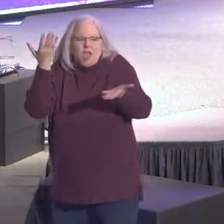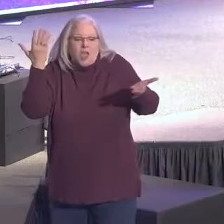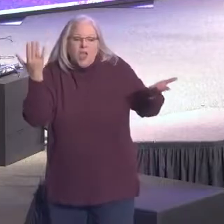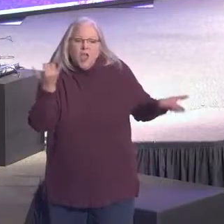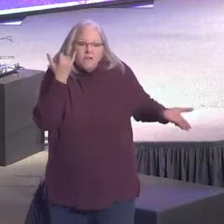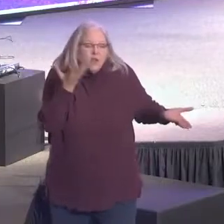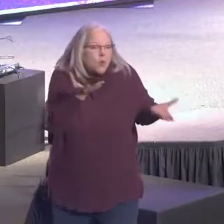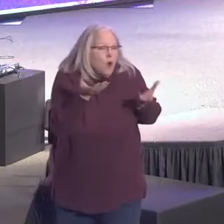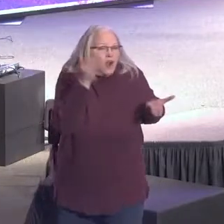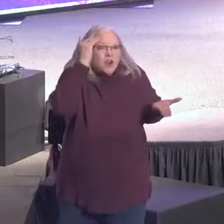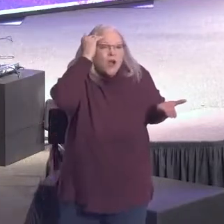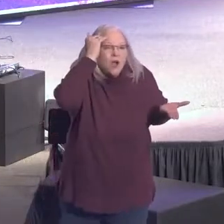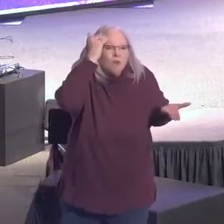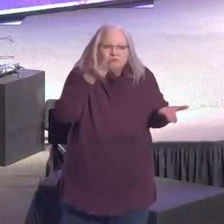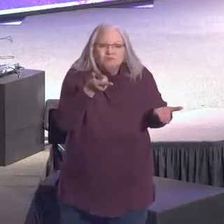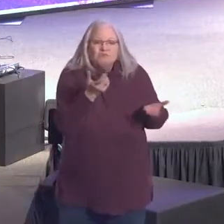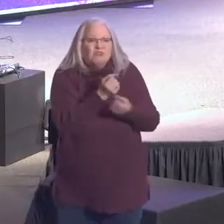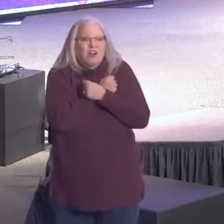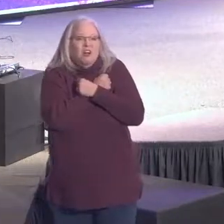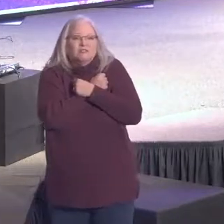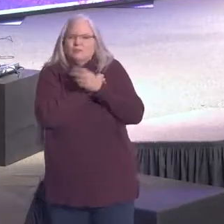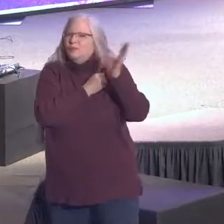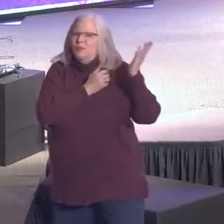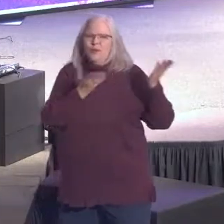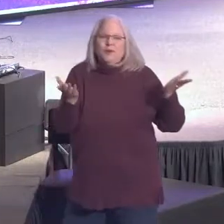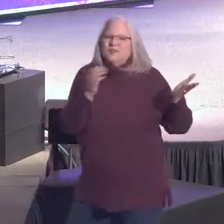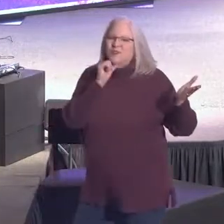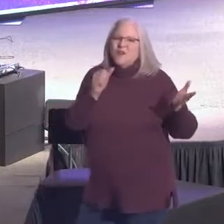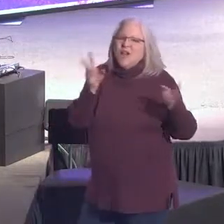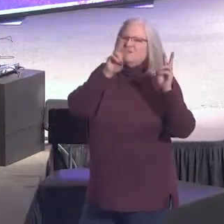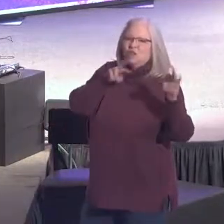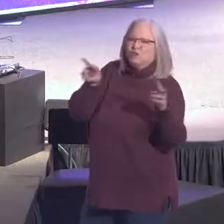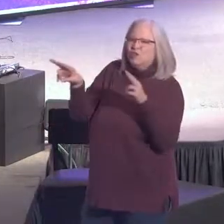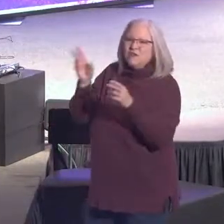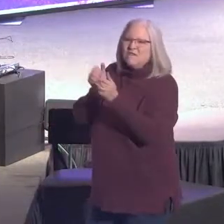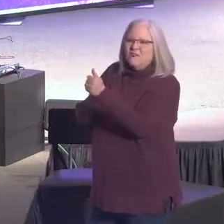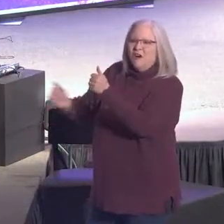if you're loved, you needn't look any further than the cross.